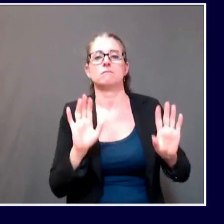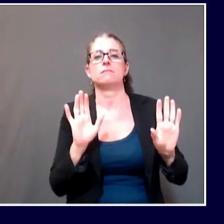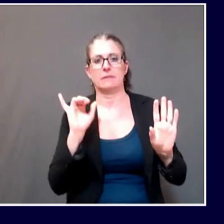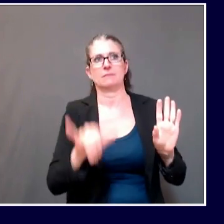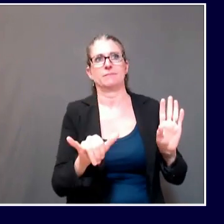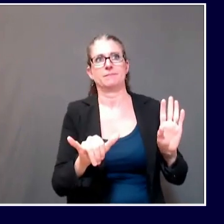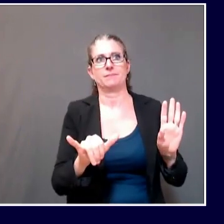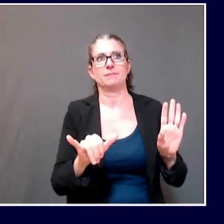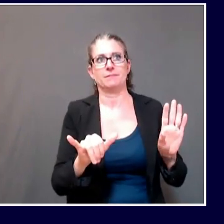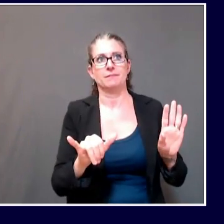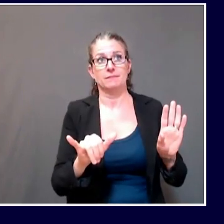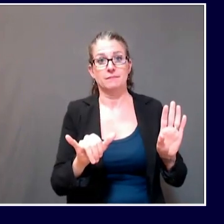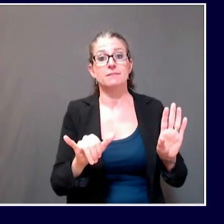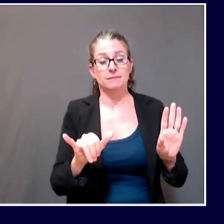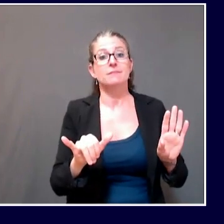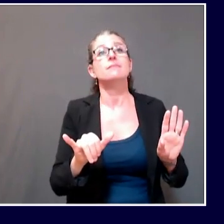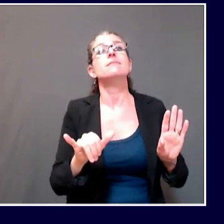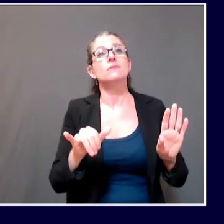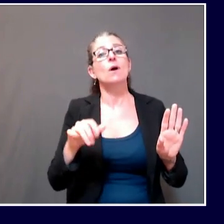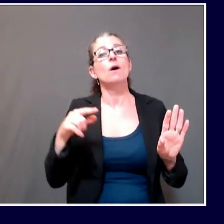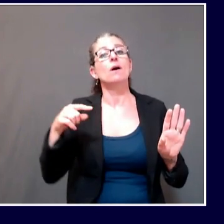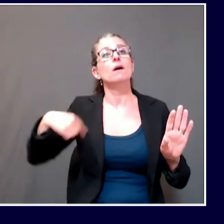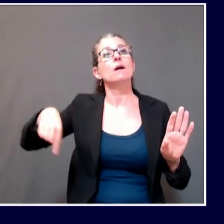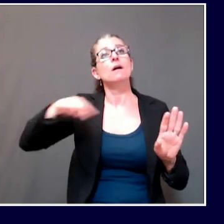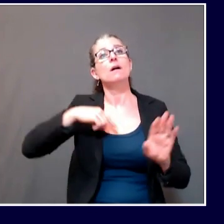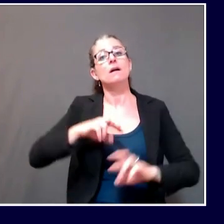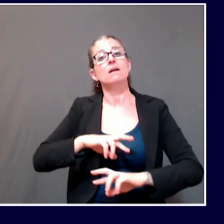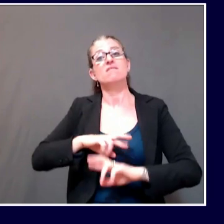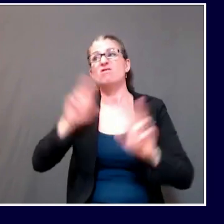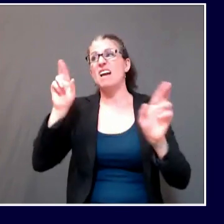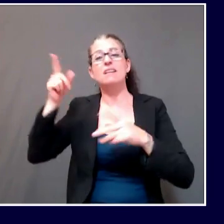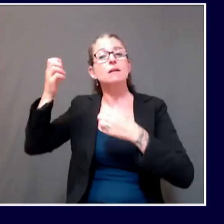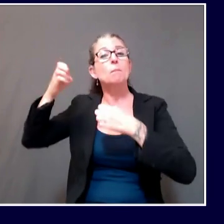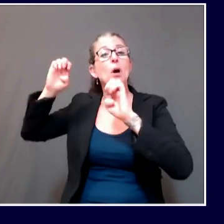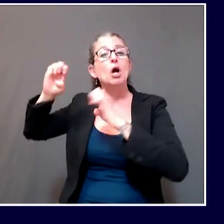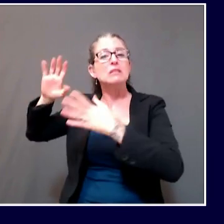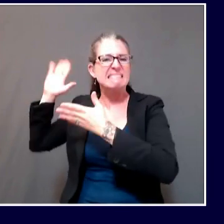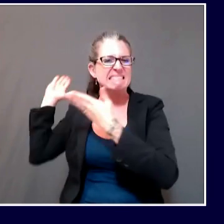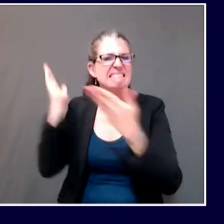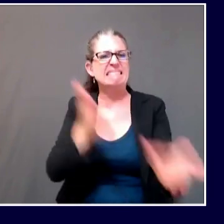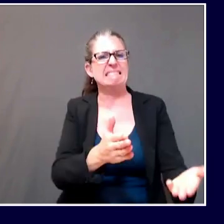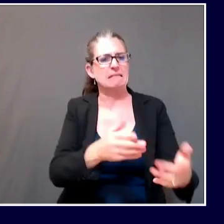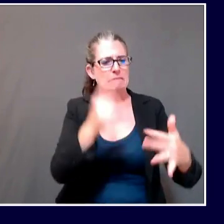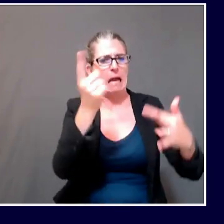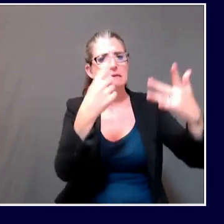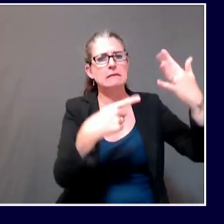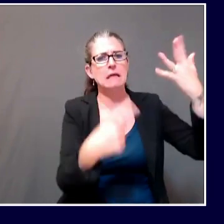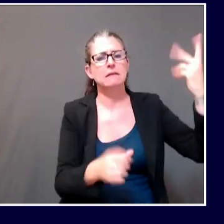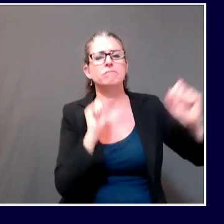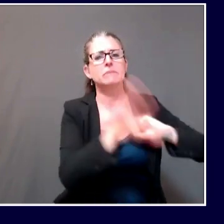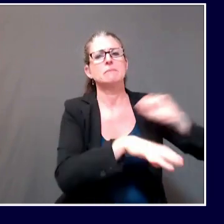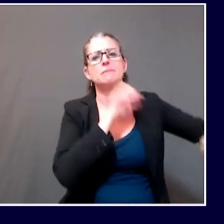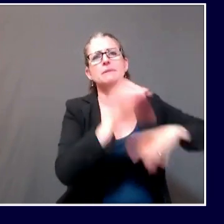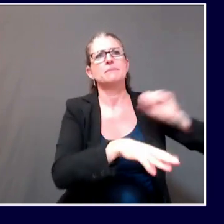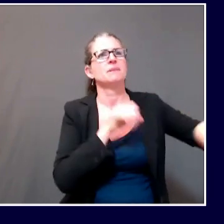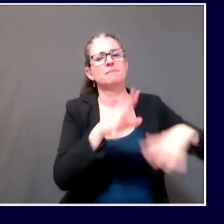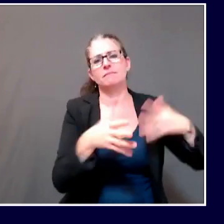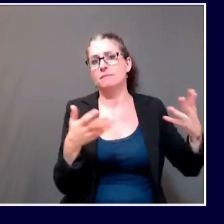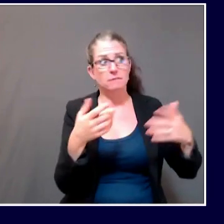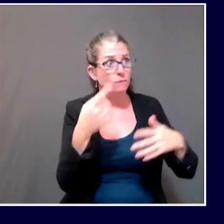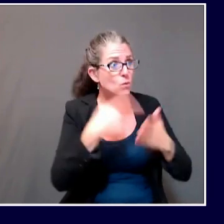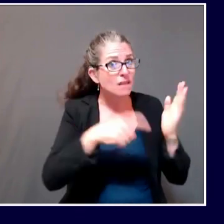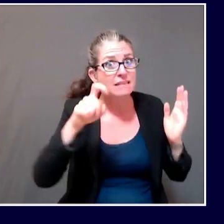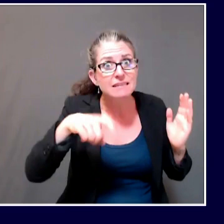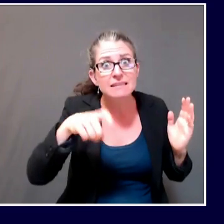been working with the jail to furnish them with testing supplies so they can conduct that testing on employees, get it up to our lab at Augusta,